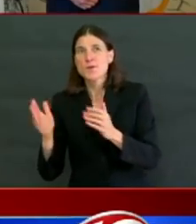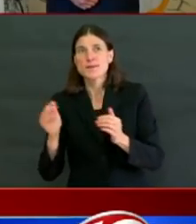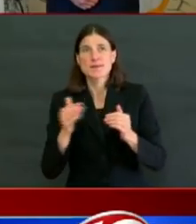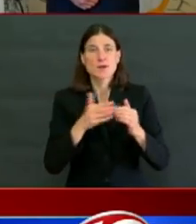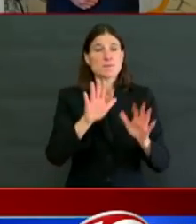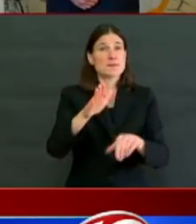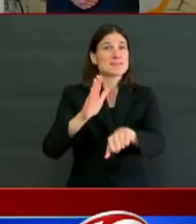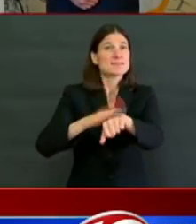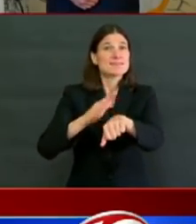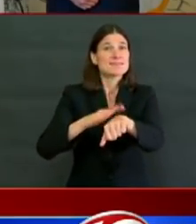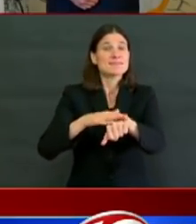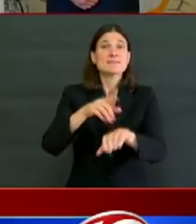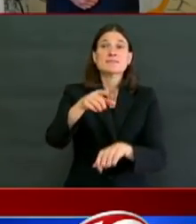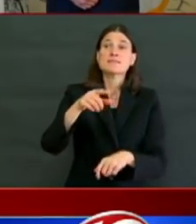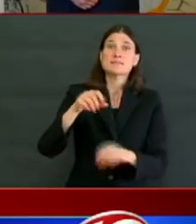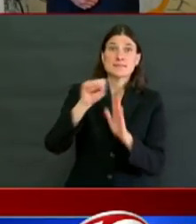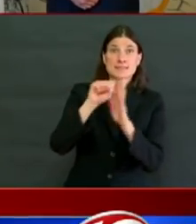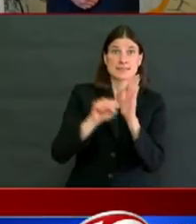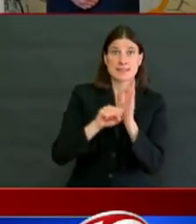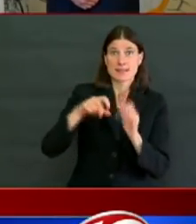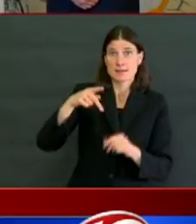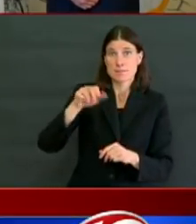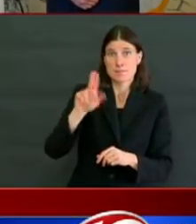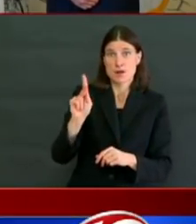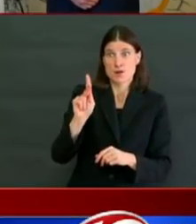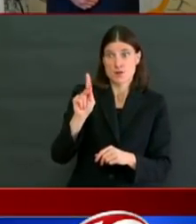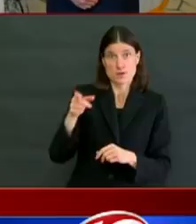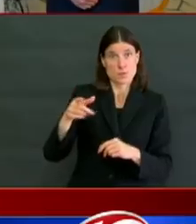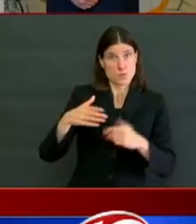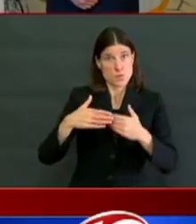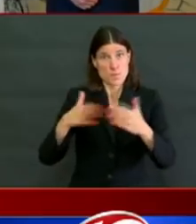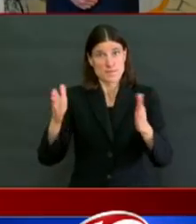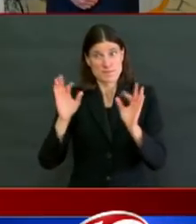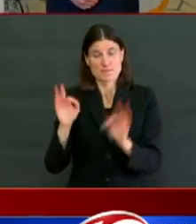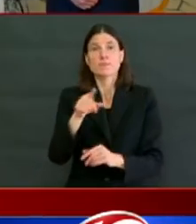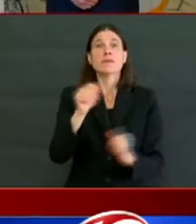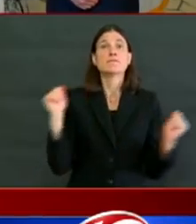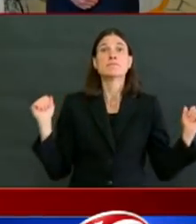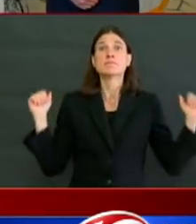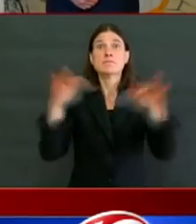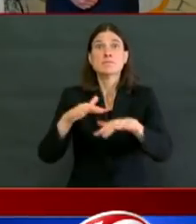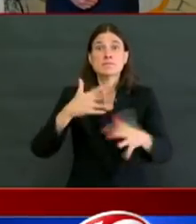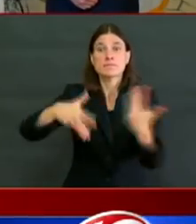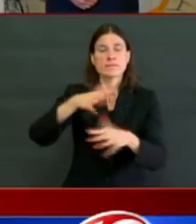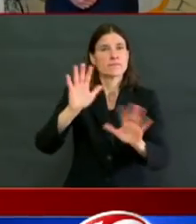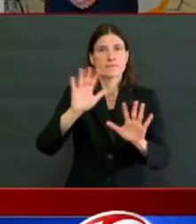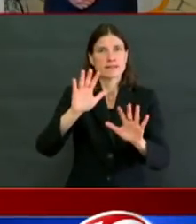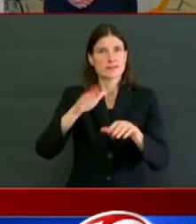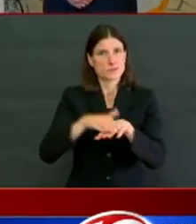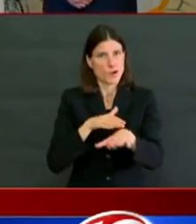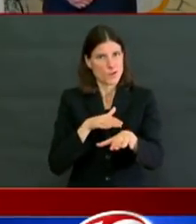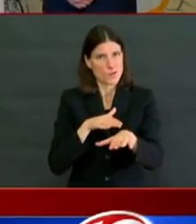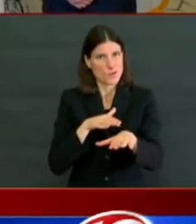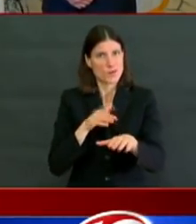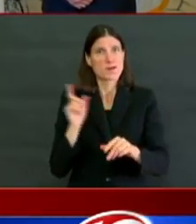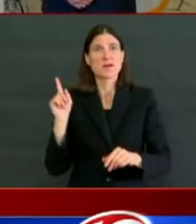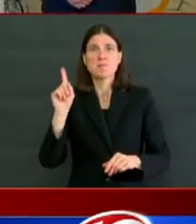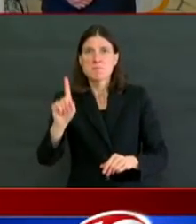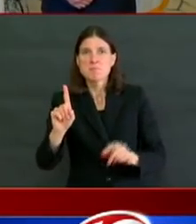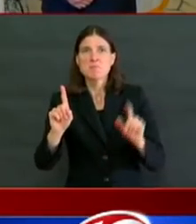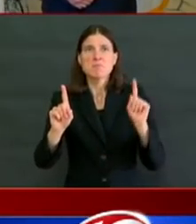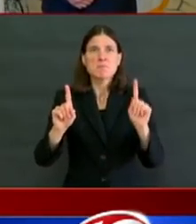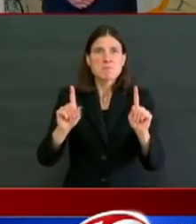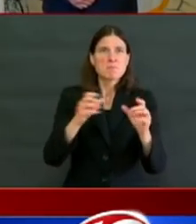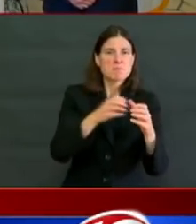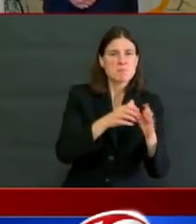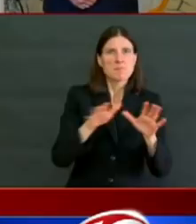get there. We're going to get there, and we can all look forward to that time and maybe start now thinking about a nice day on the beach, and that'll get